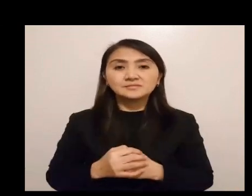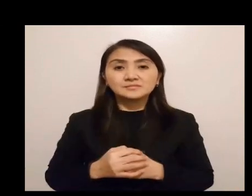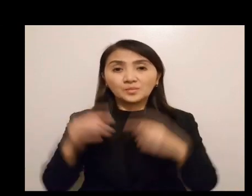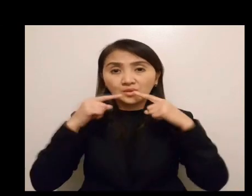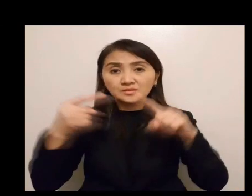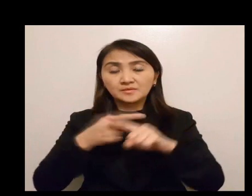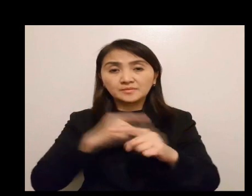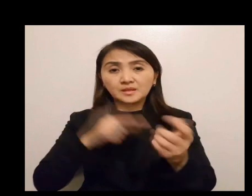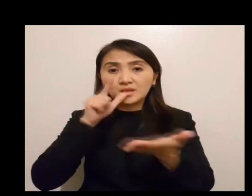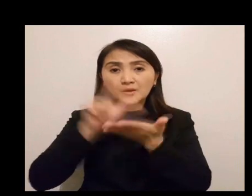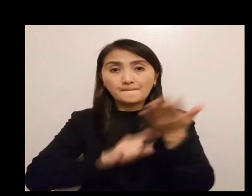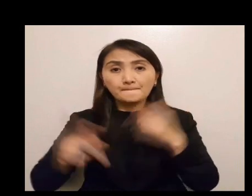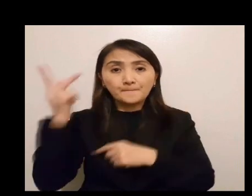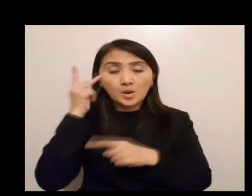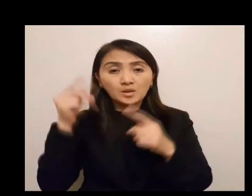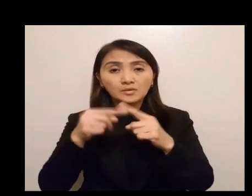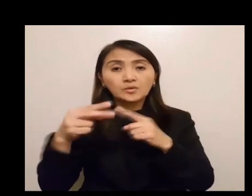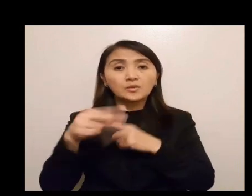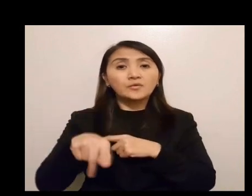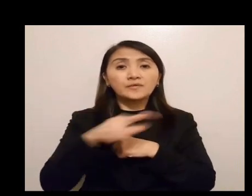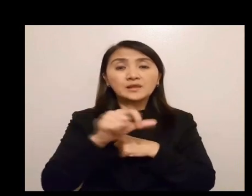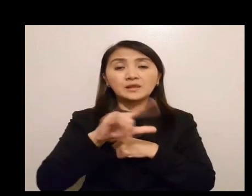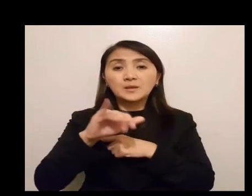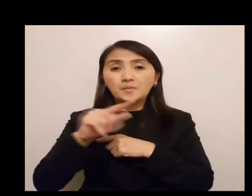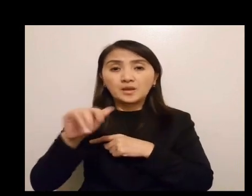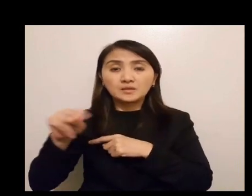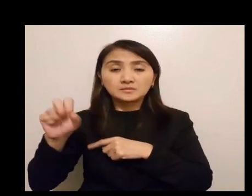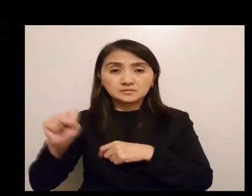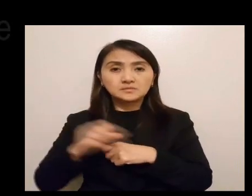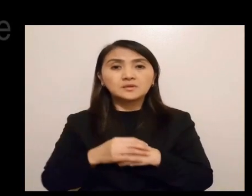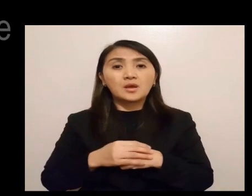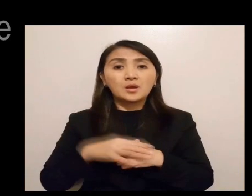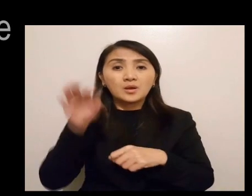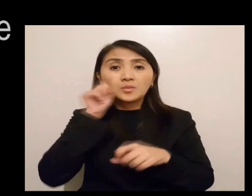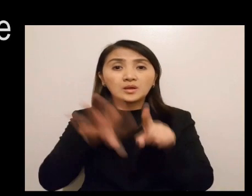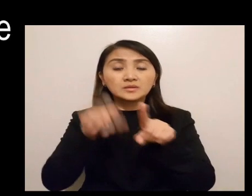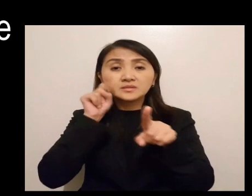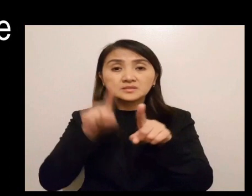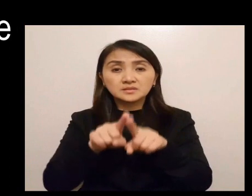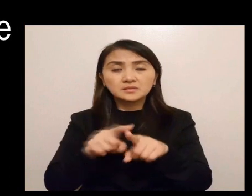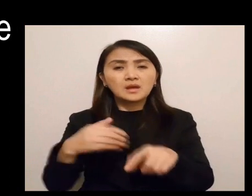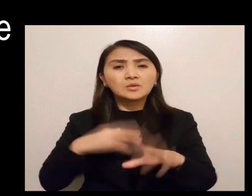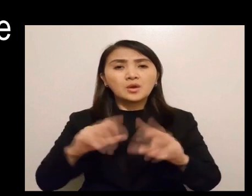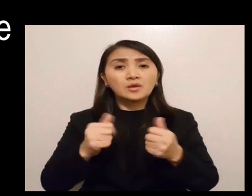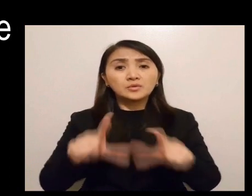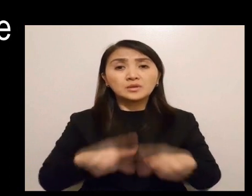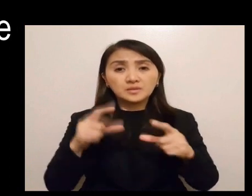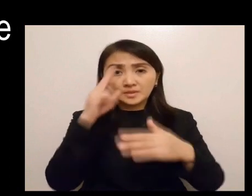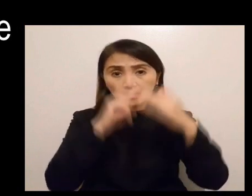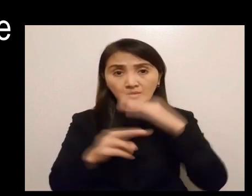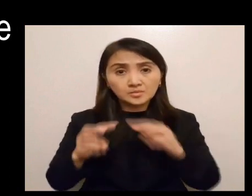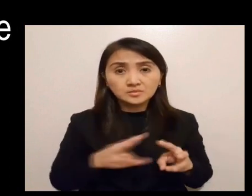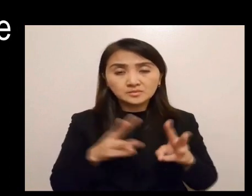today. A Proclamation from the Letter of Paul to the Philippians Brothers and sisters,